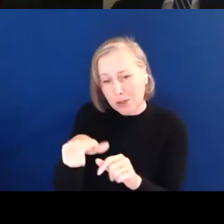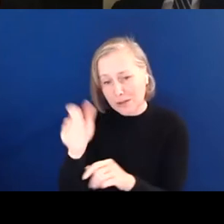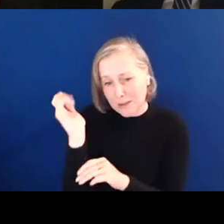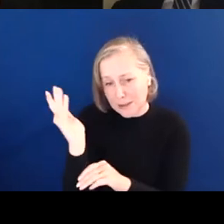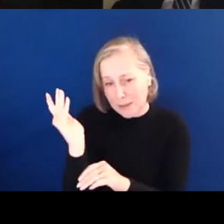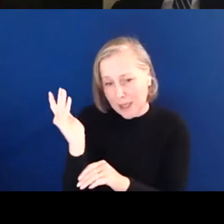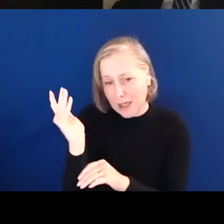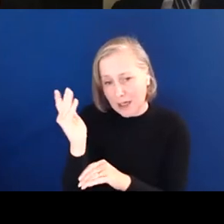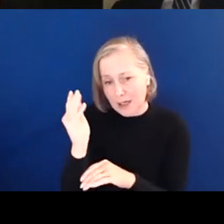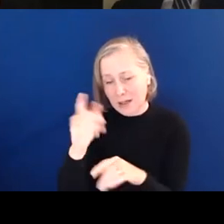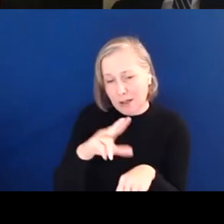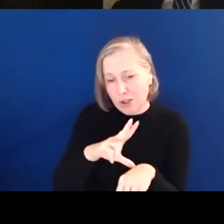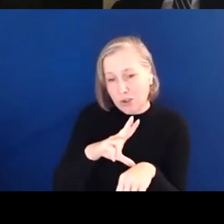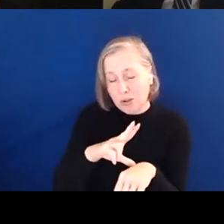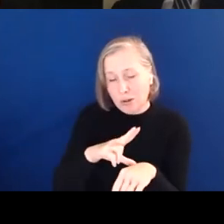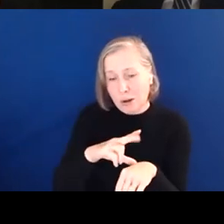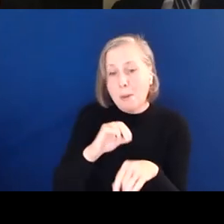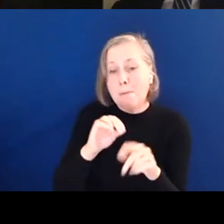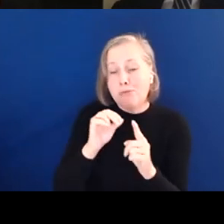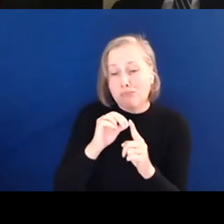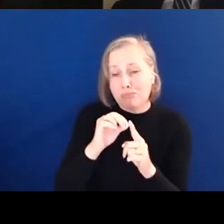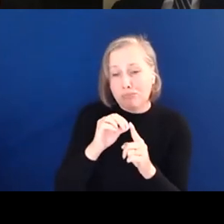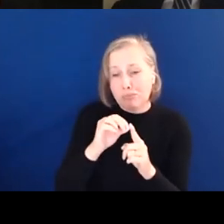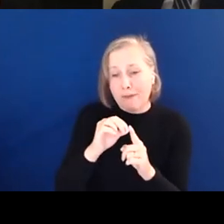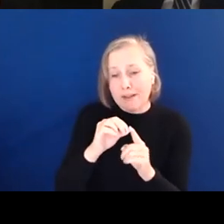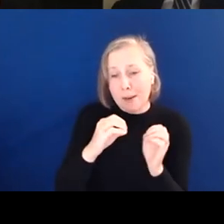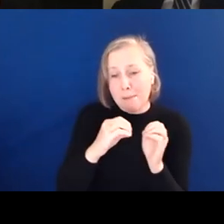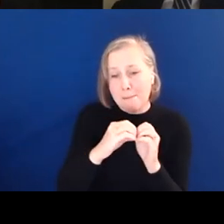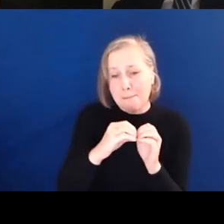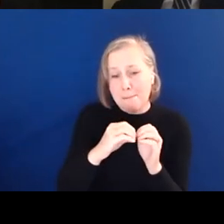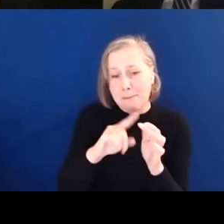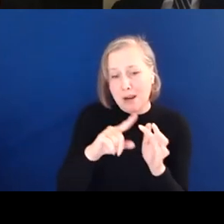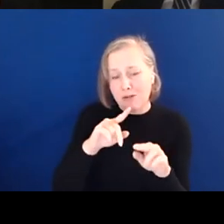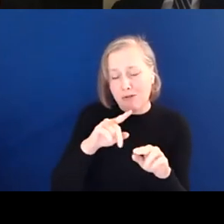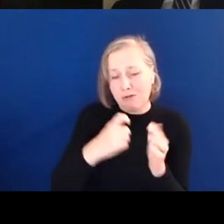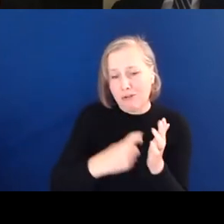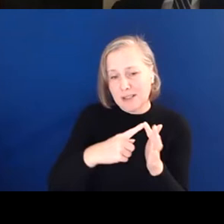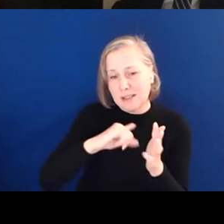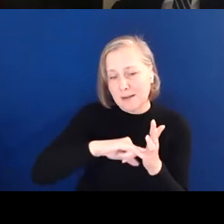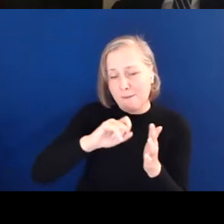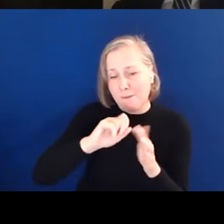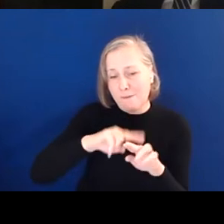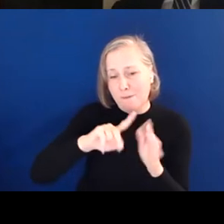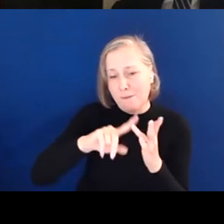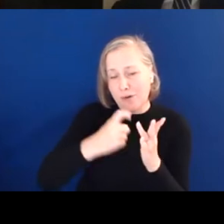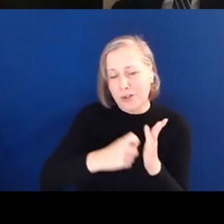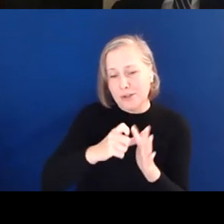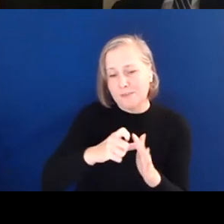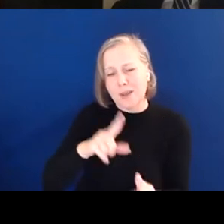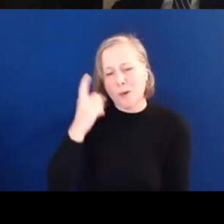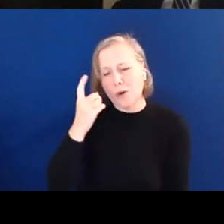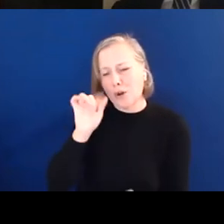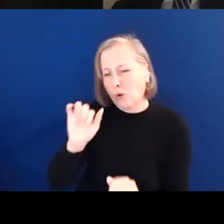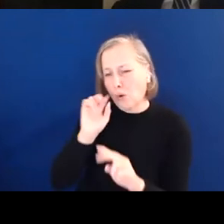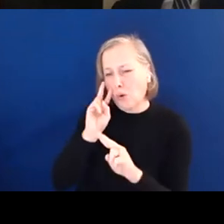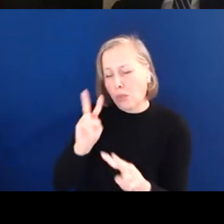Dr Professor Beresford. Professor Beresford, I'm going to hand over to you and I wondered what your thoughts are on the vision